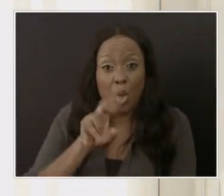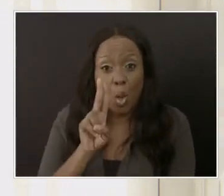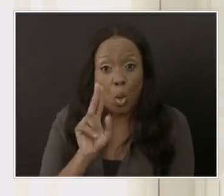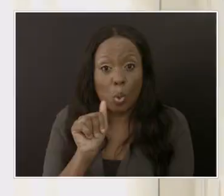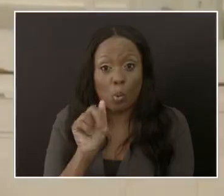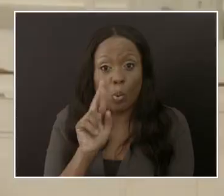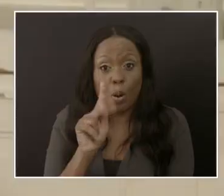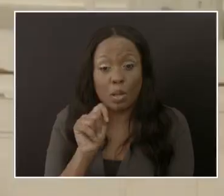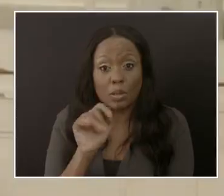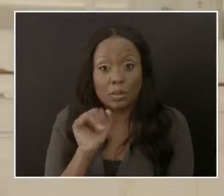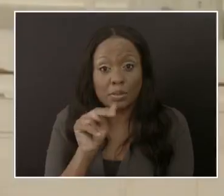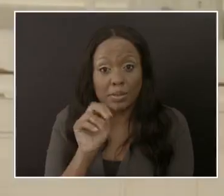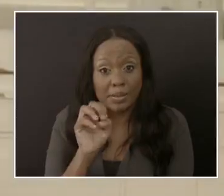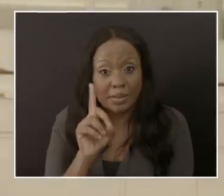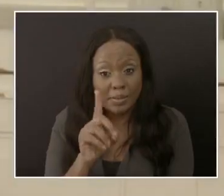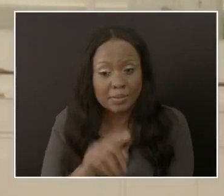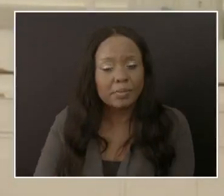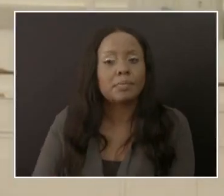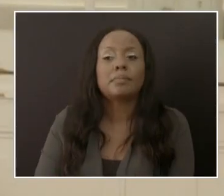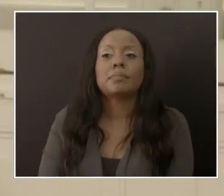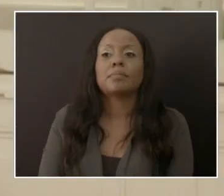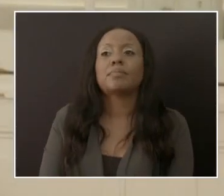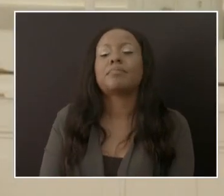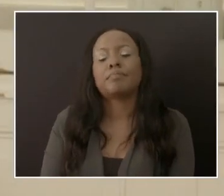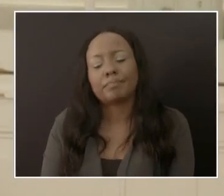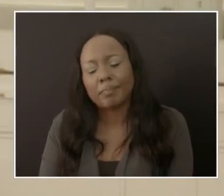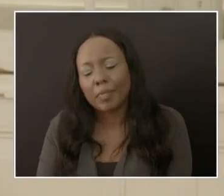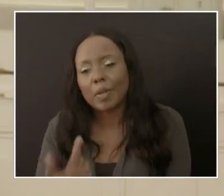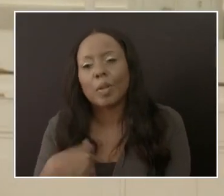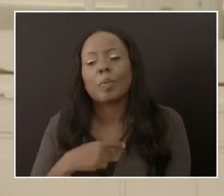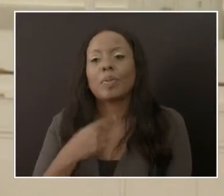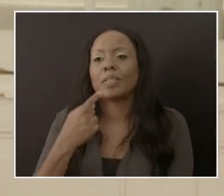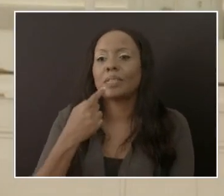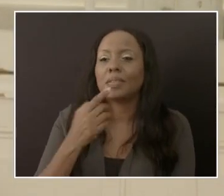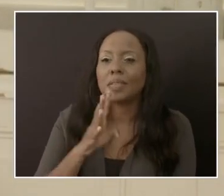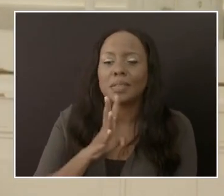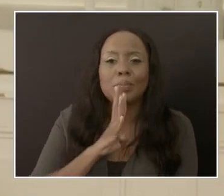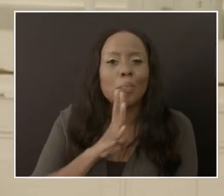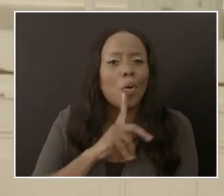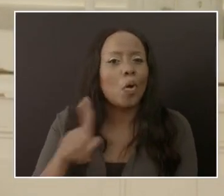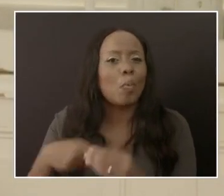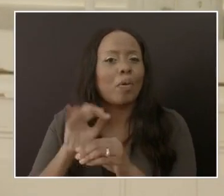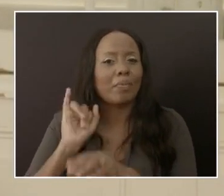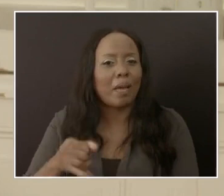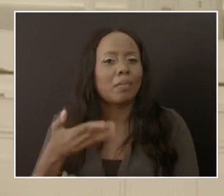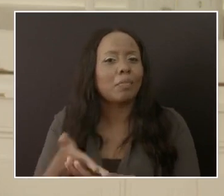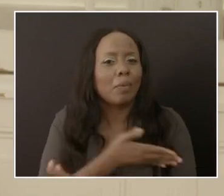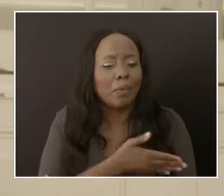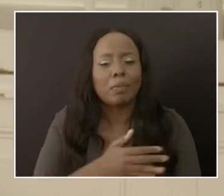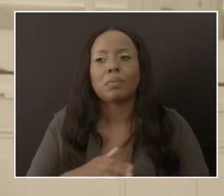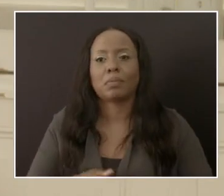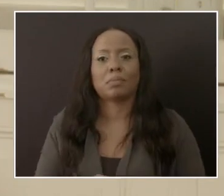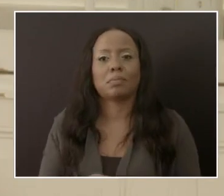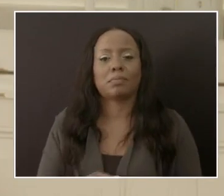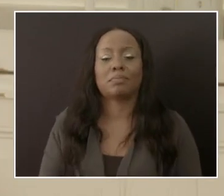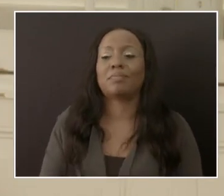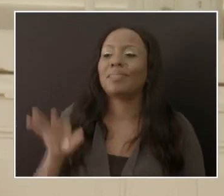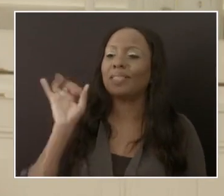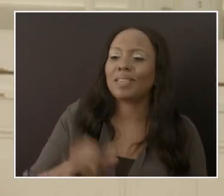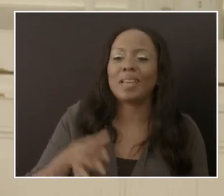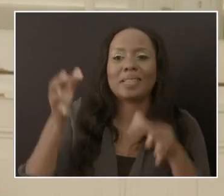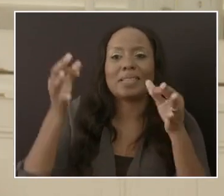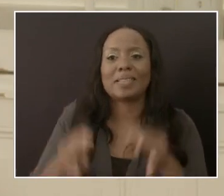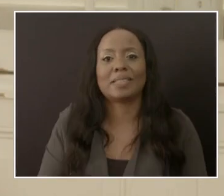David we spoke about this before these are policy decisions um the the